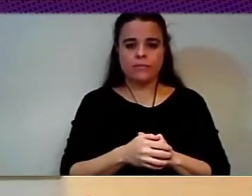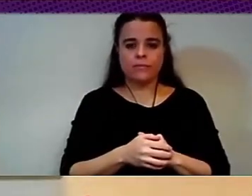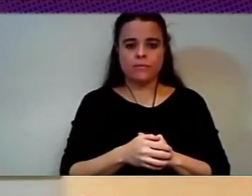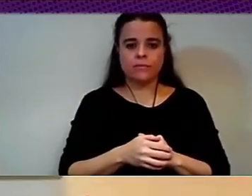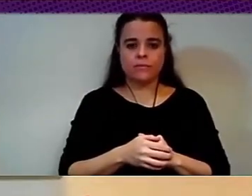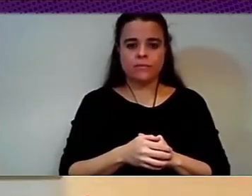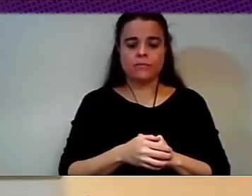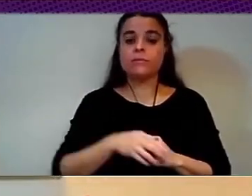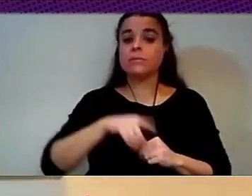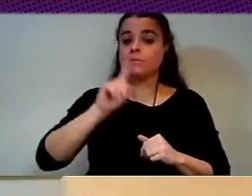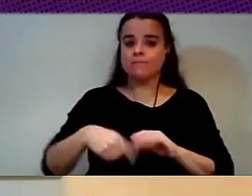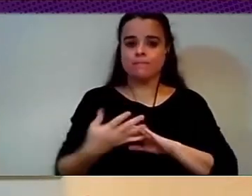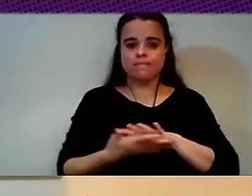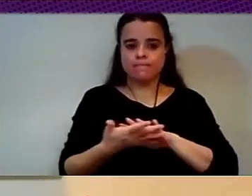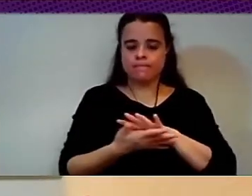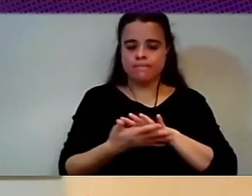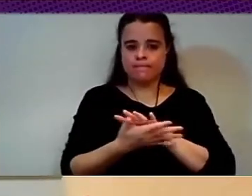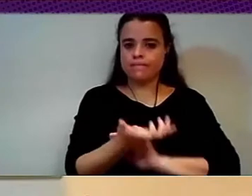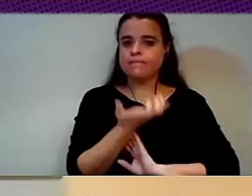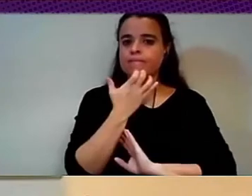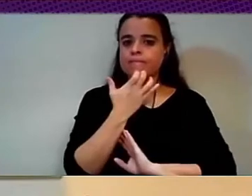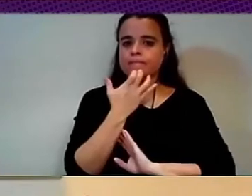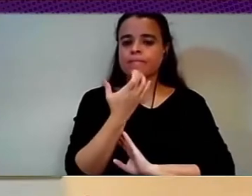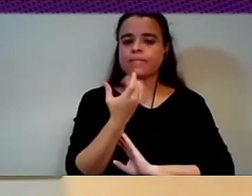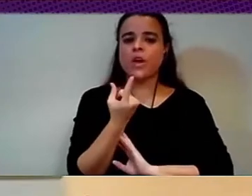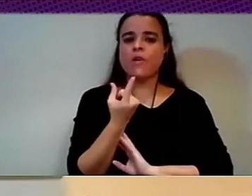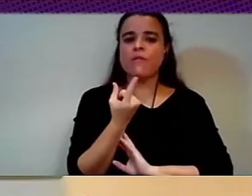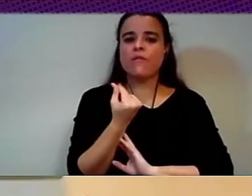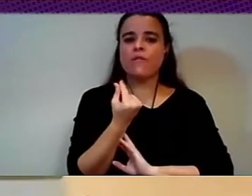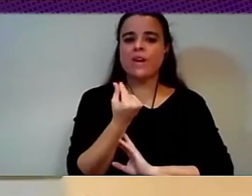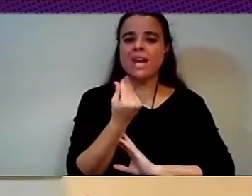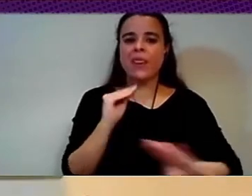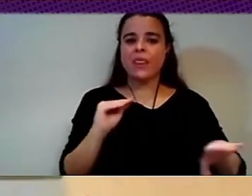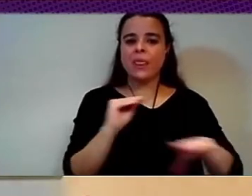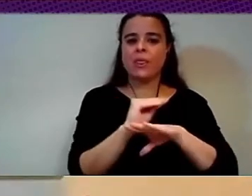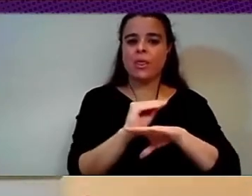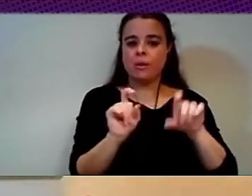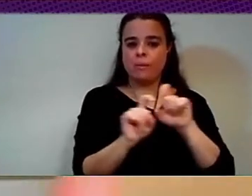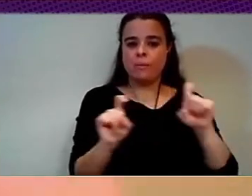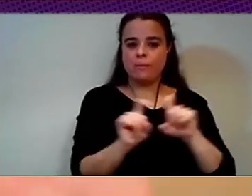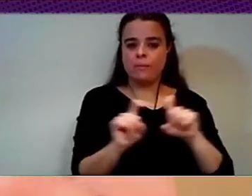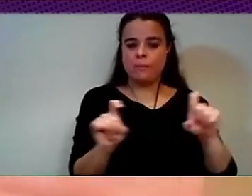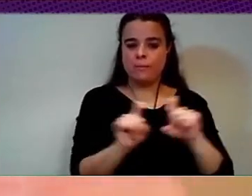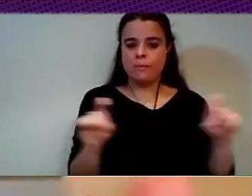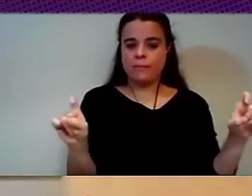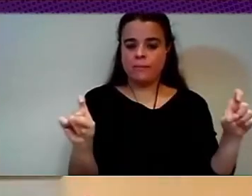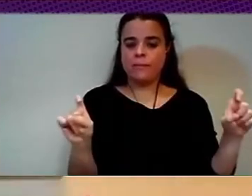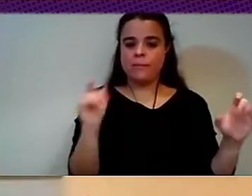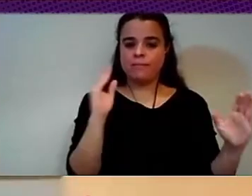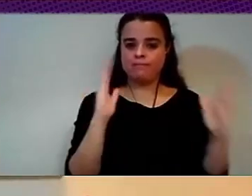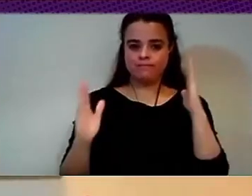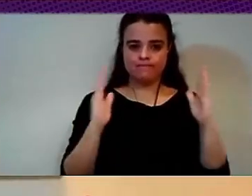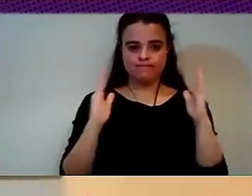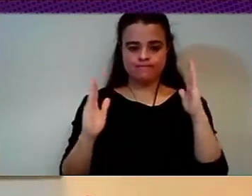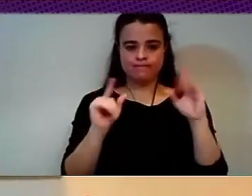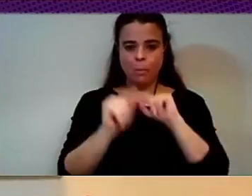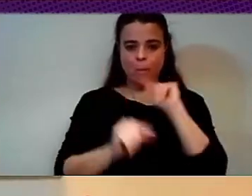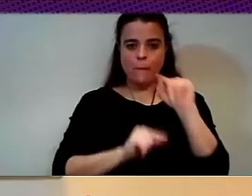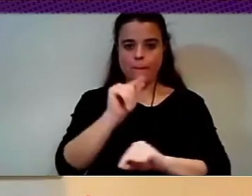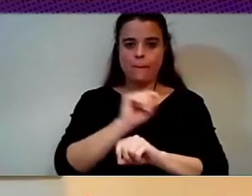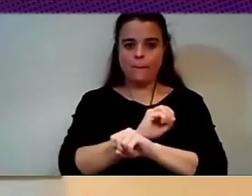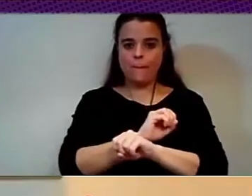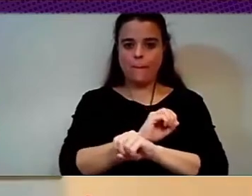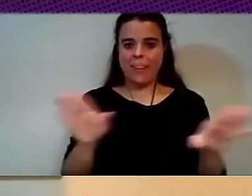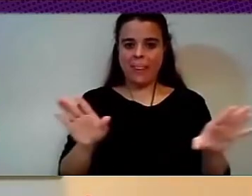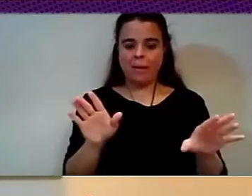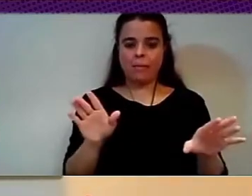giving them money? Or are we helping to transform the business model? So say that you need you need to have target for decarbonisation,